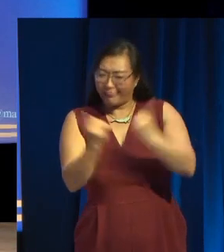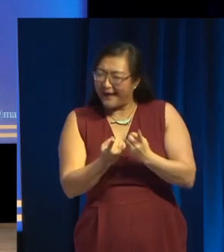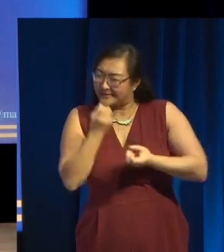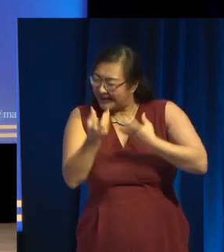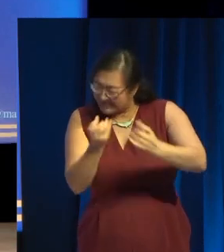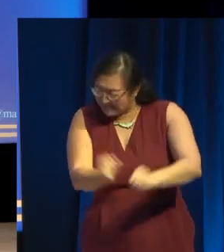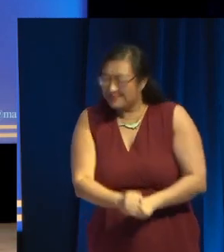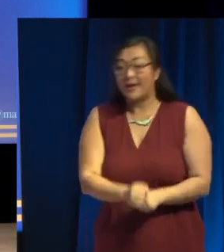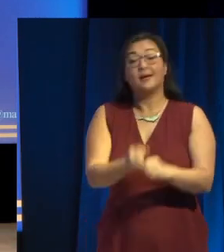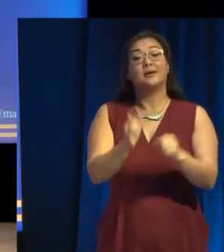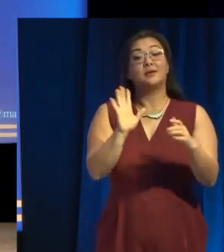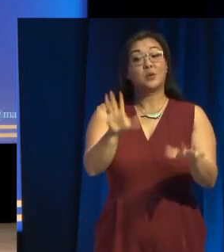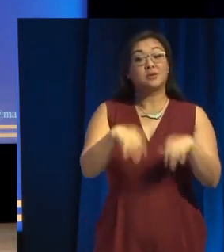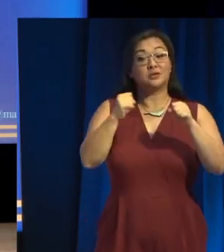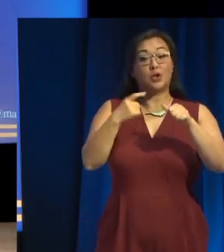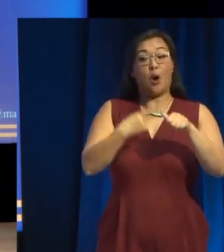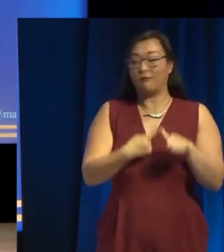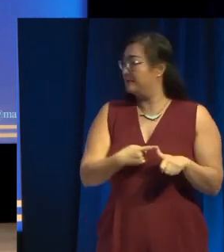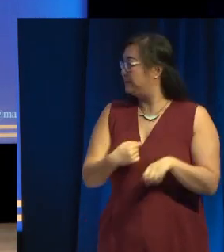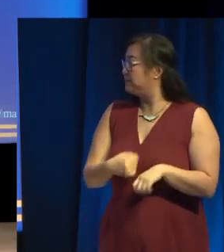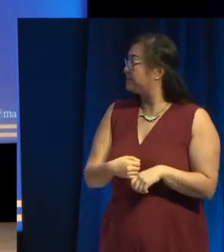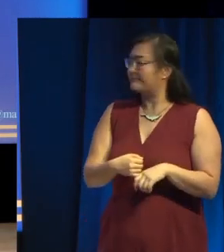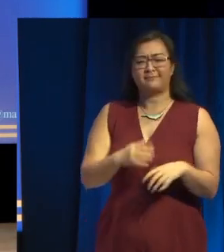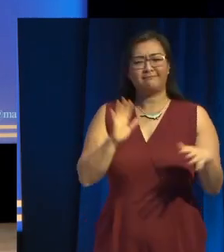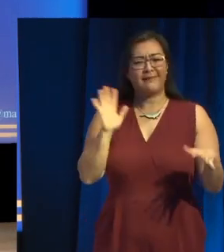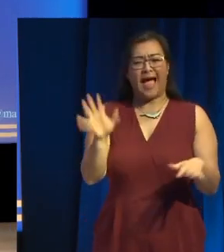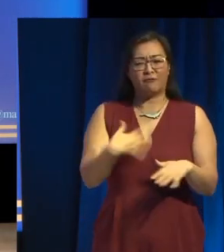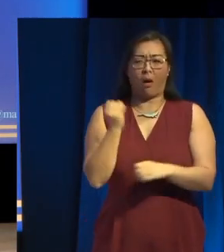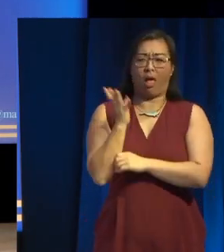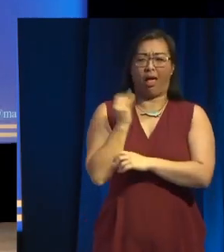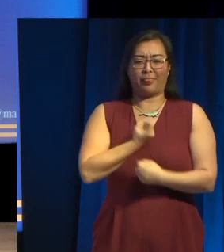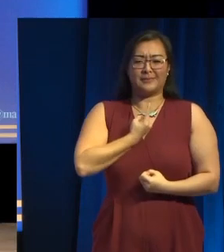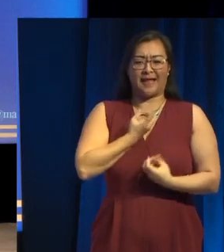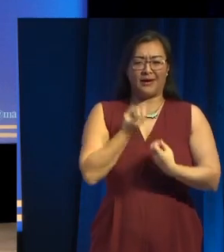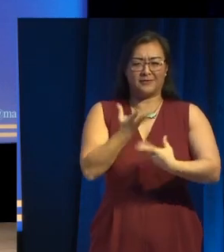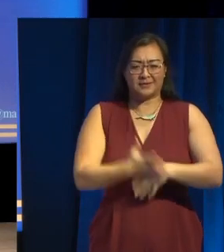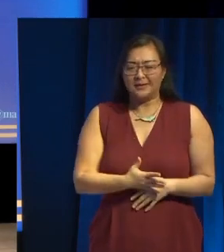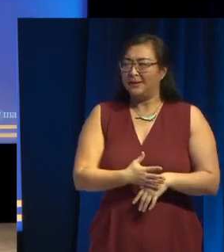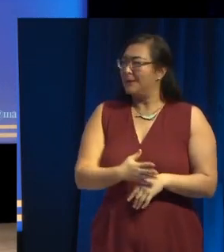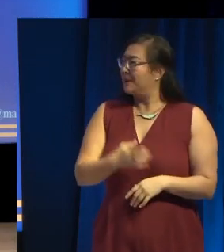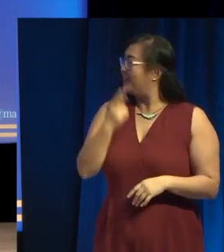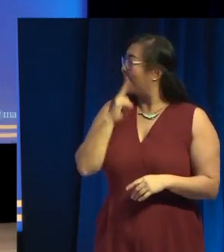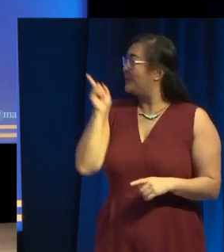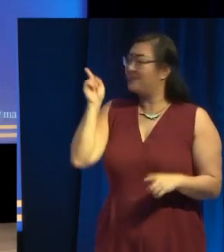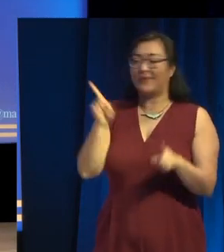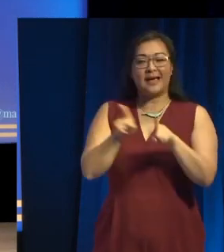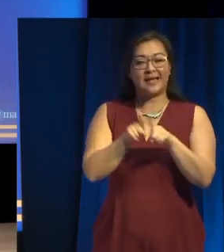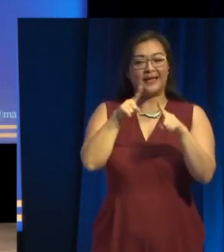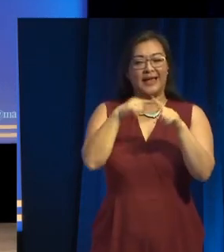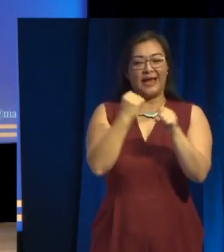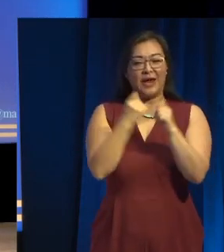with all talks about who the speaker is and why they're on the stage, or as I prefer to call it, the ego slide where I brag a lot.